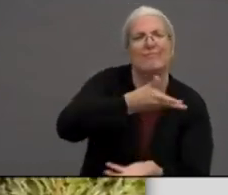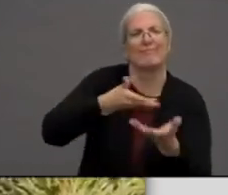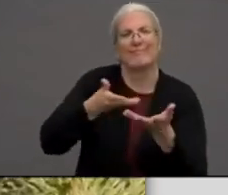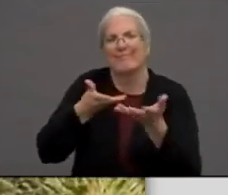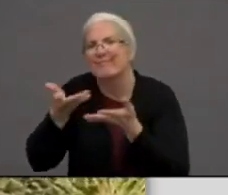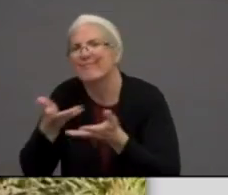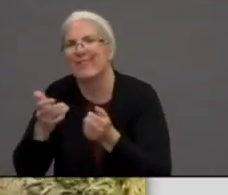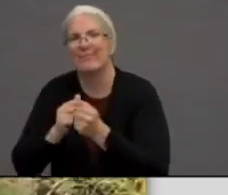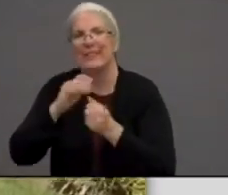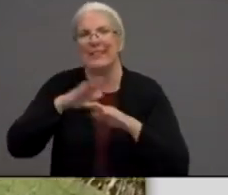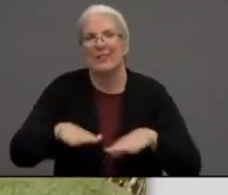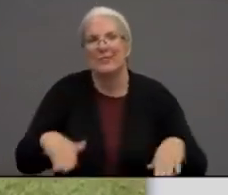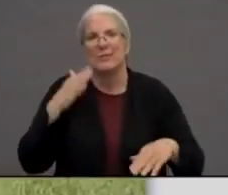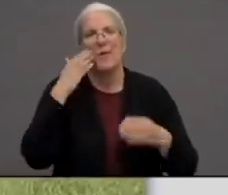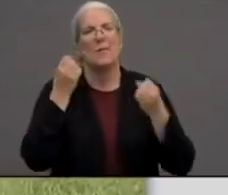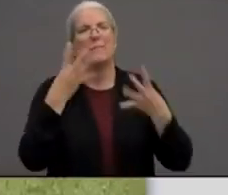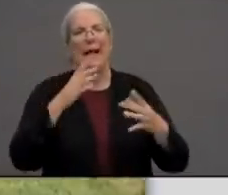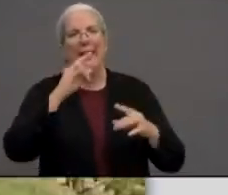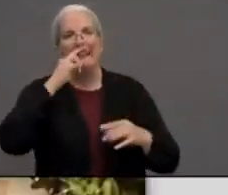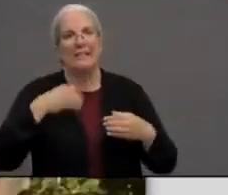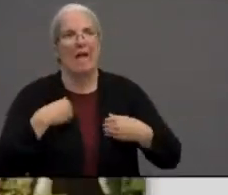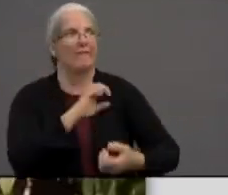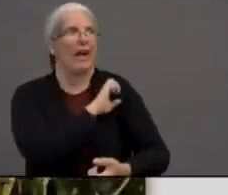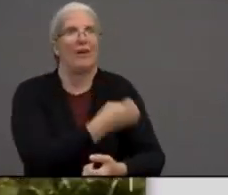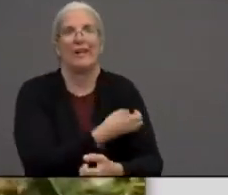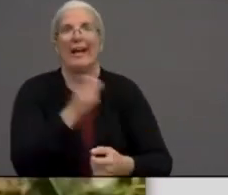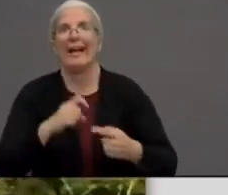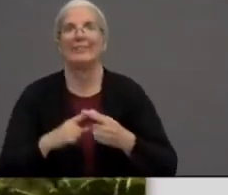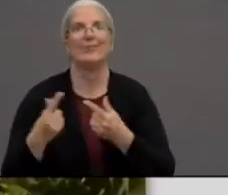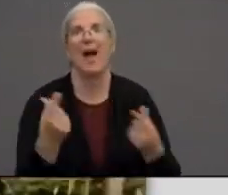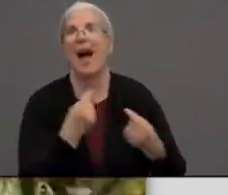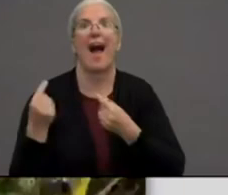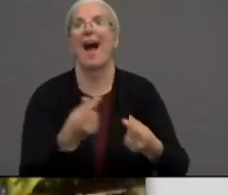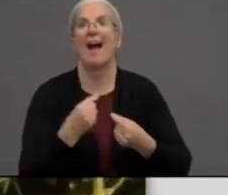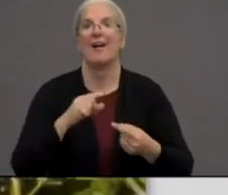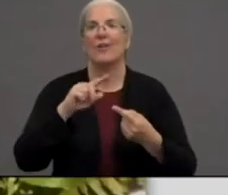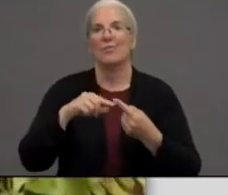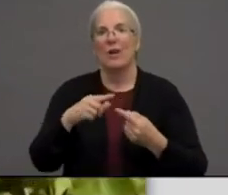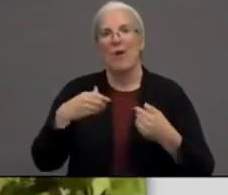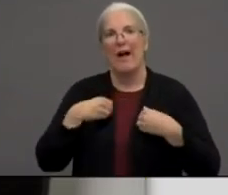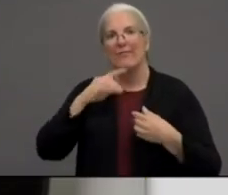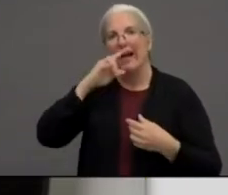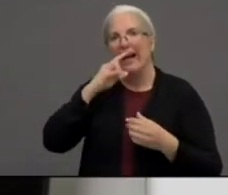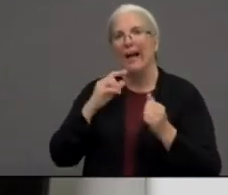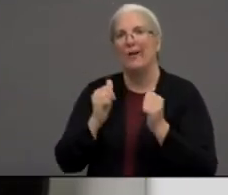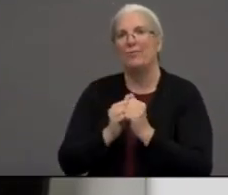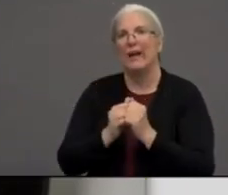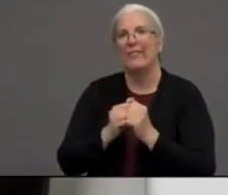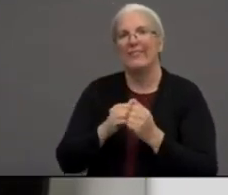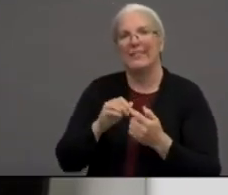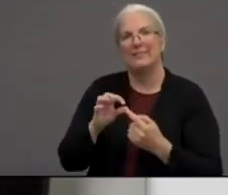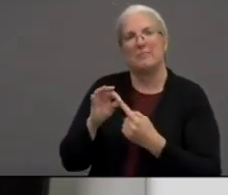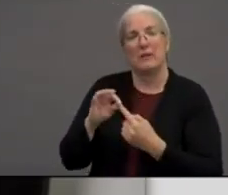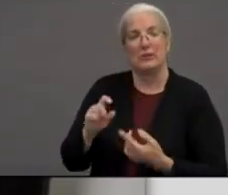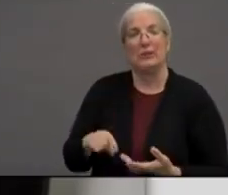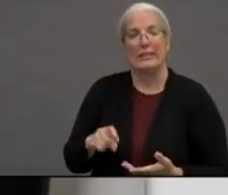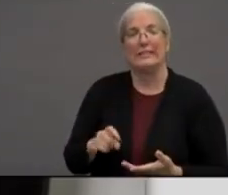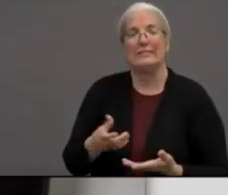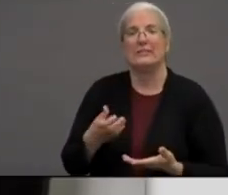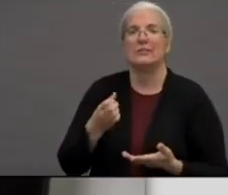And so when you have a child that, you know, needs to move, needs to